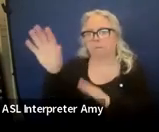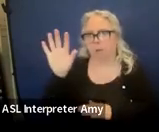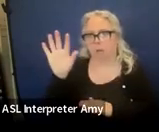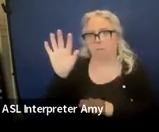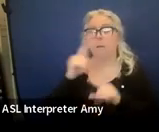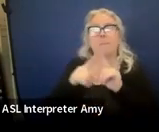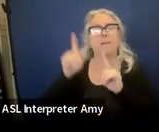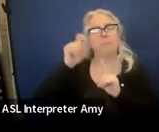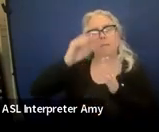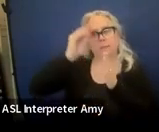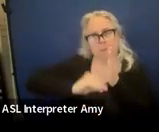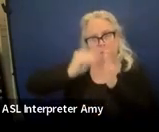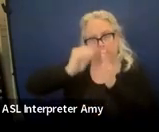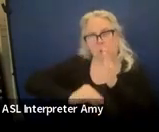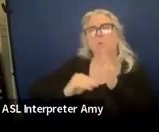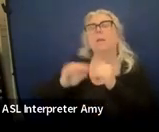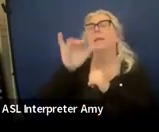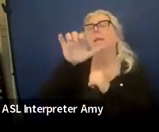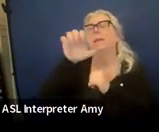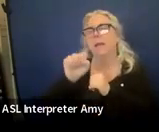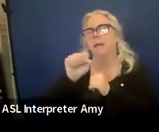must be filled out, yes, no, or NA.